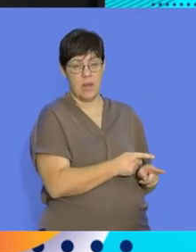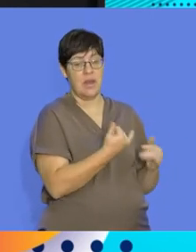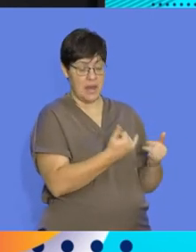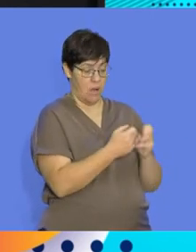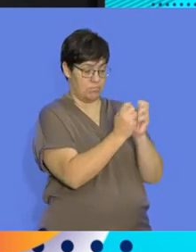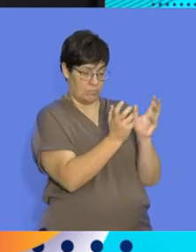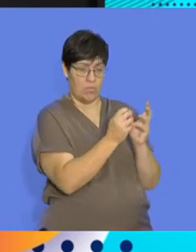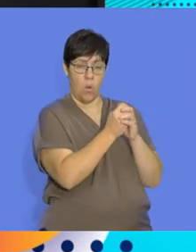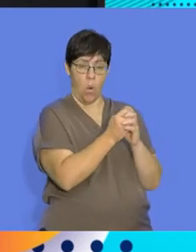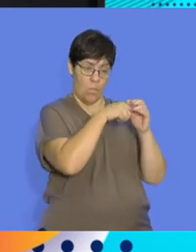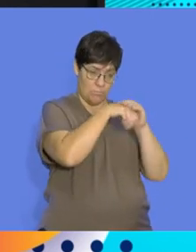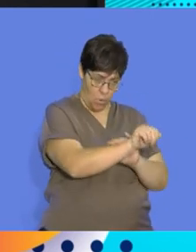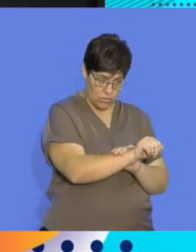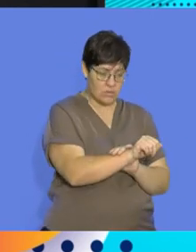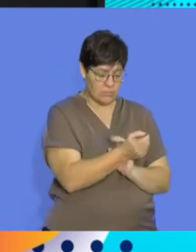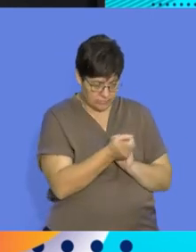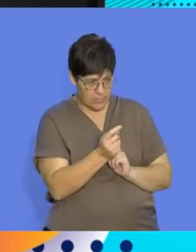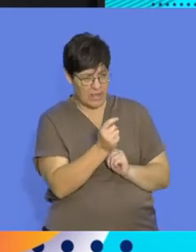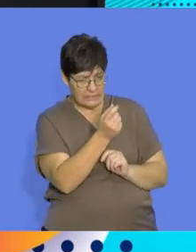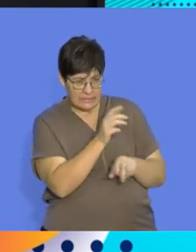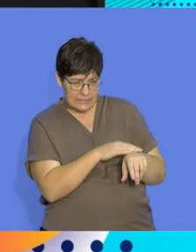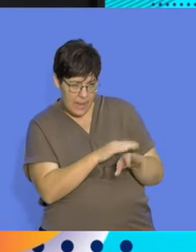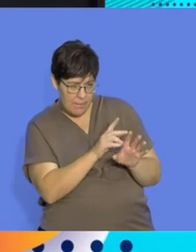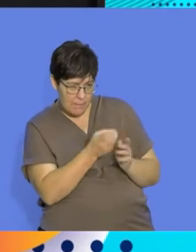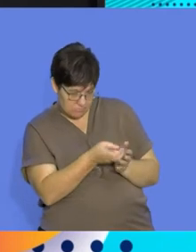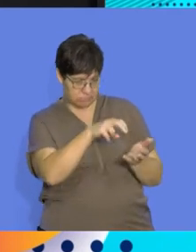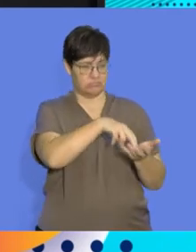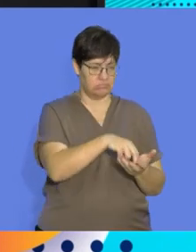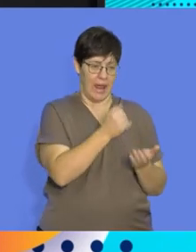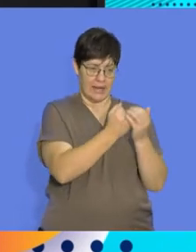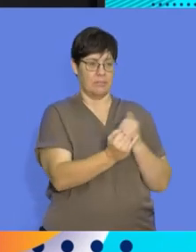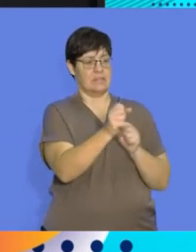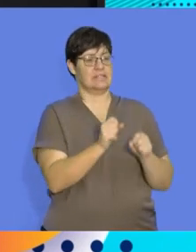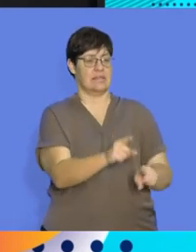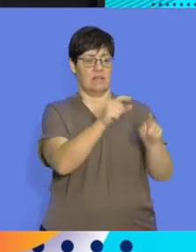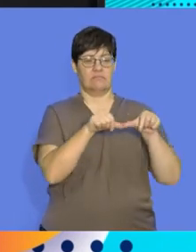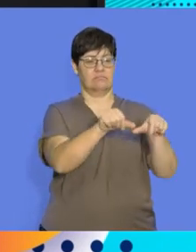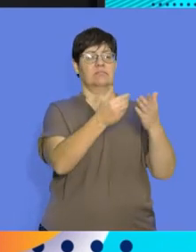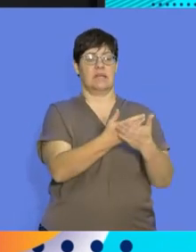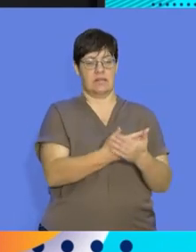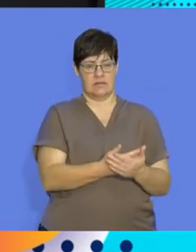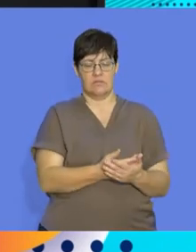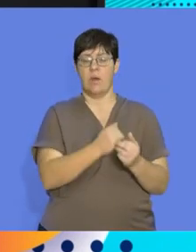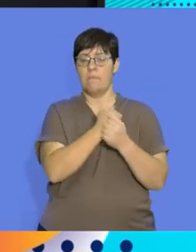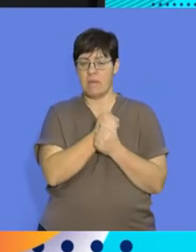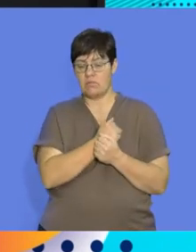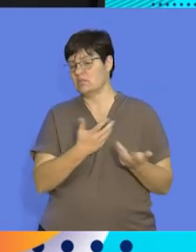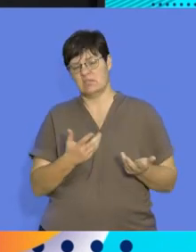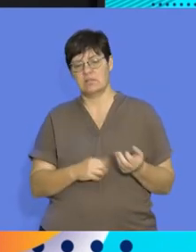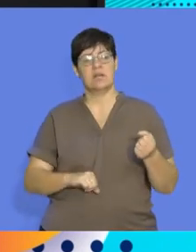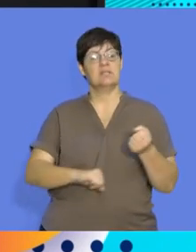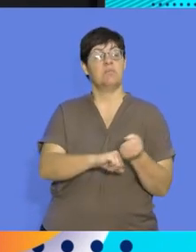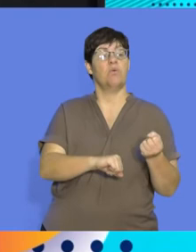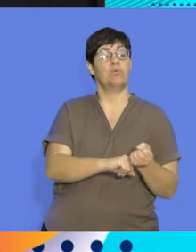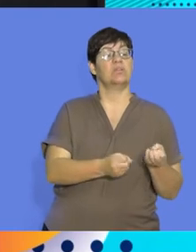born, they are capable of surviving, often independently, by themselves. So we find that the parents offer very little